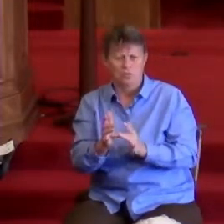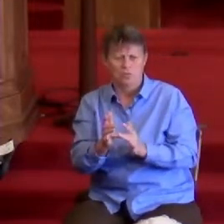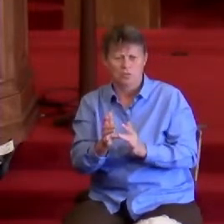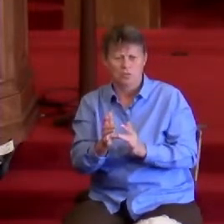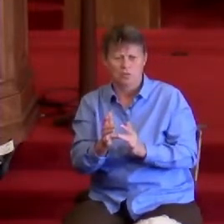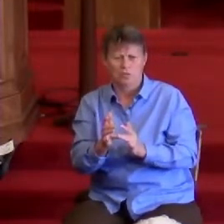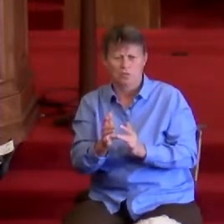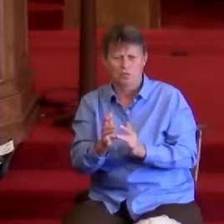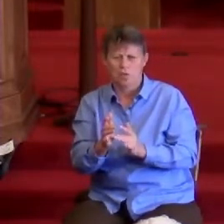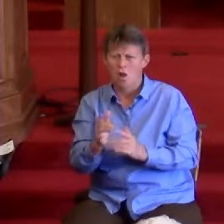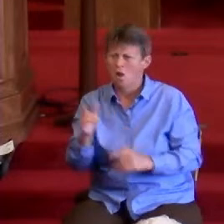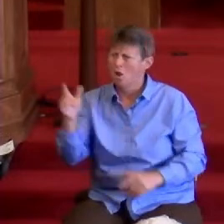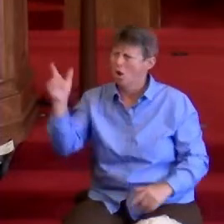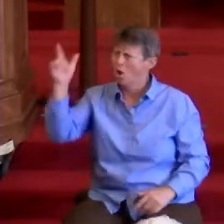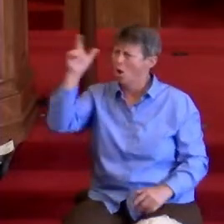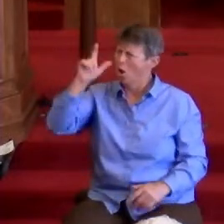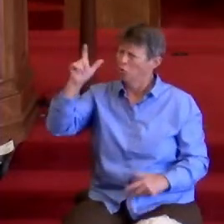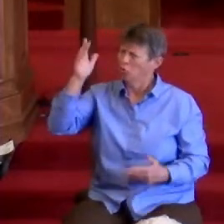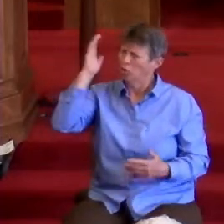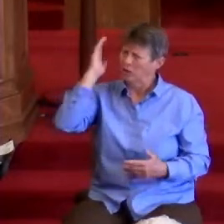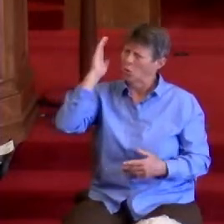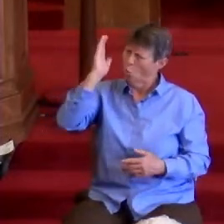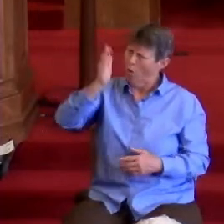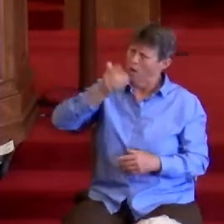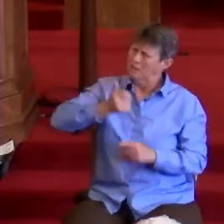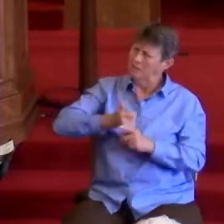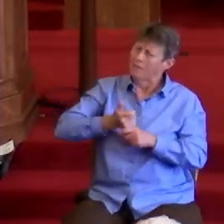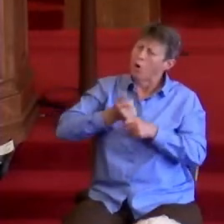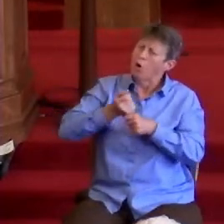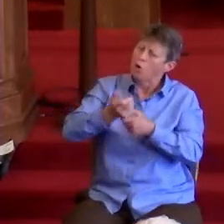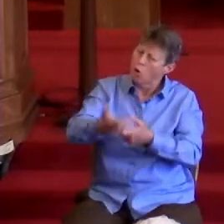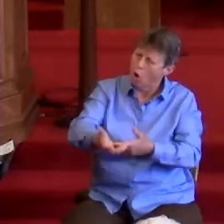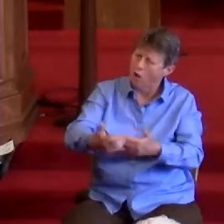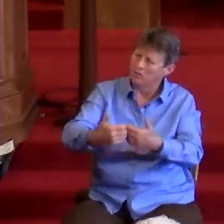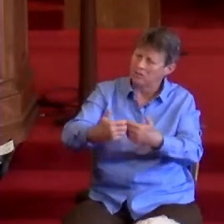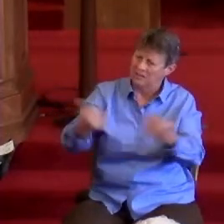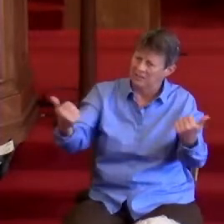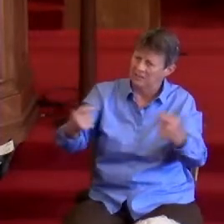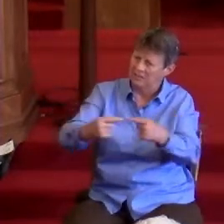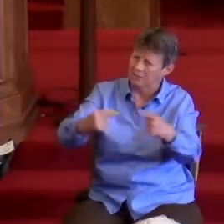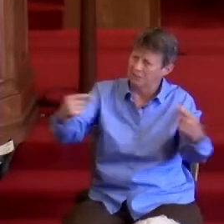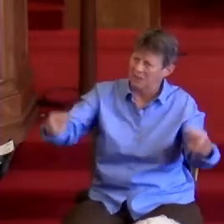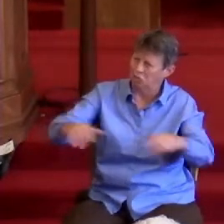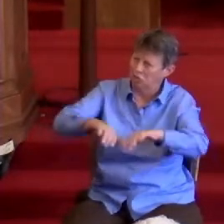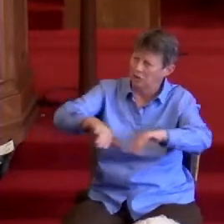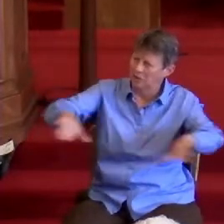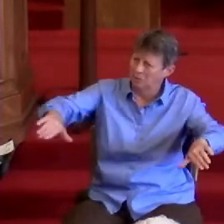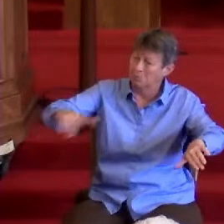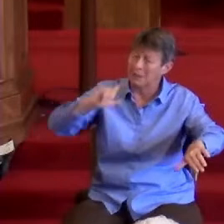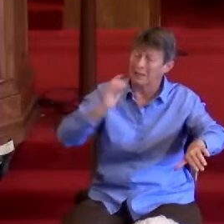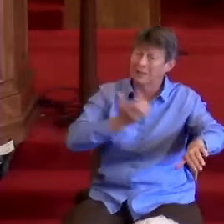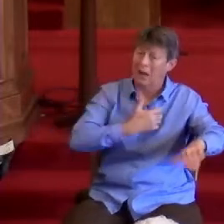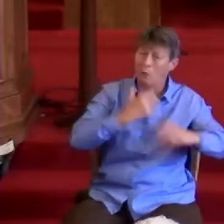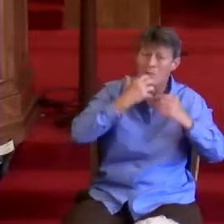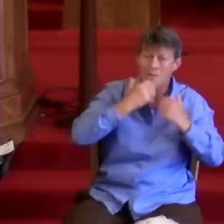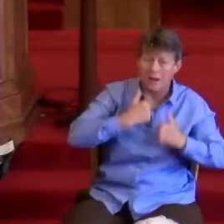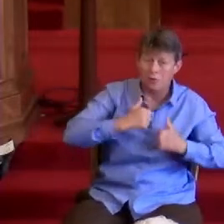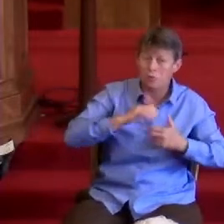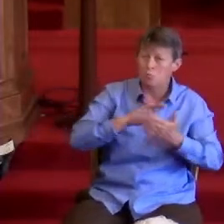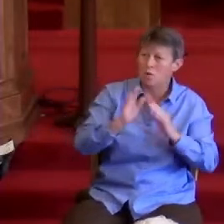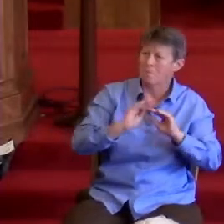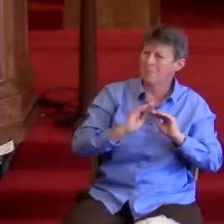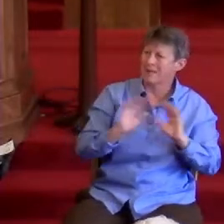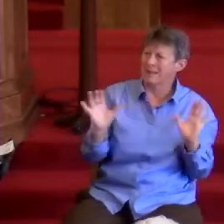logically cause division because it clarifies our values and makes us